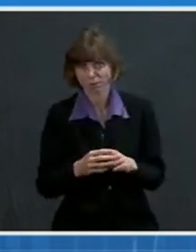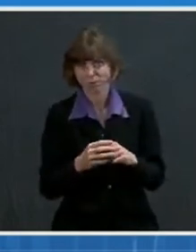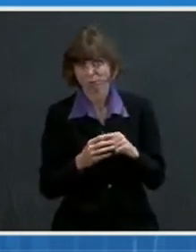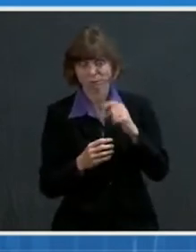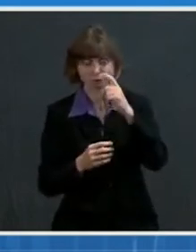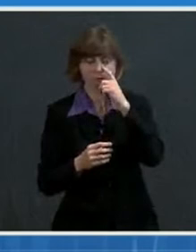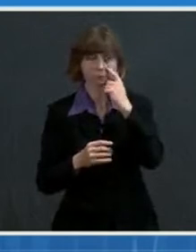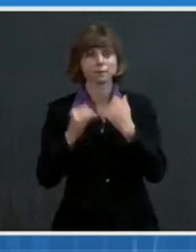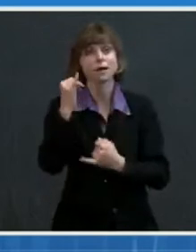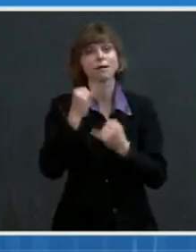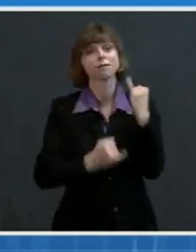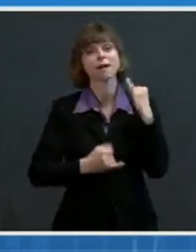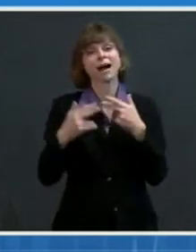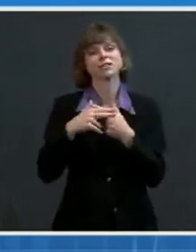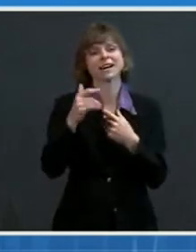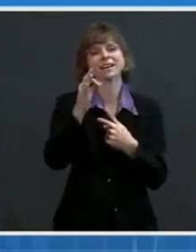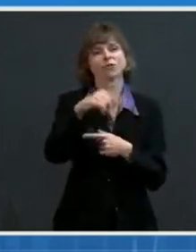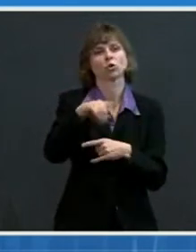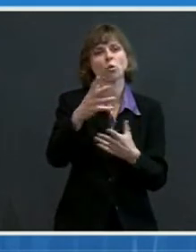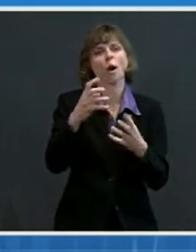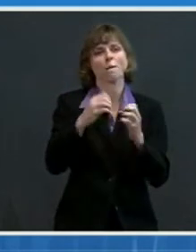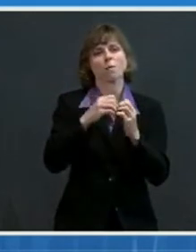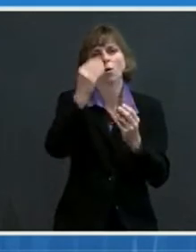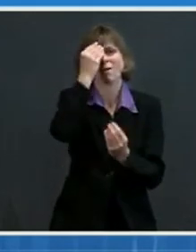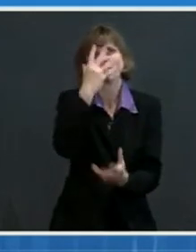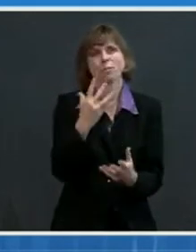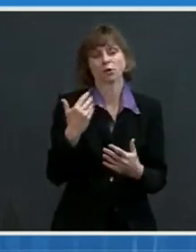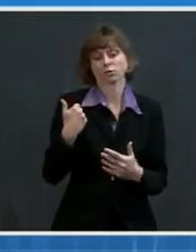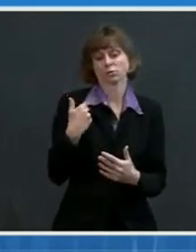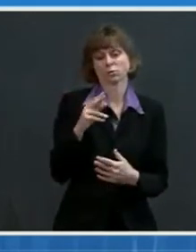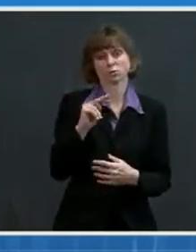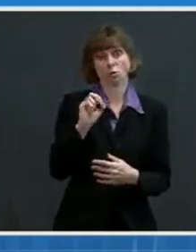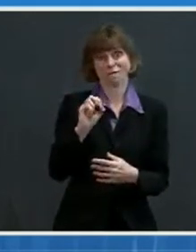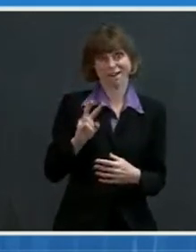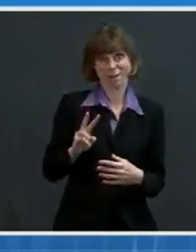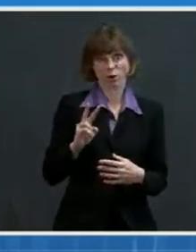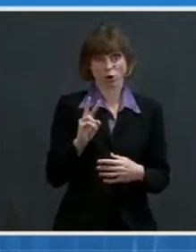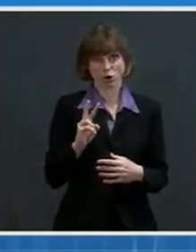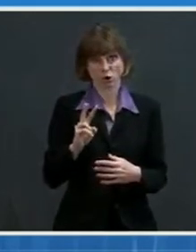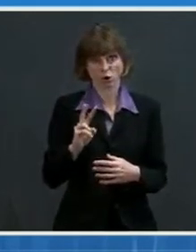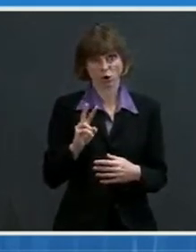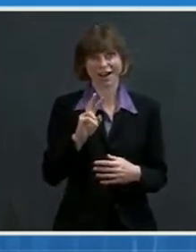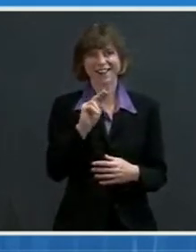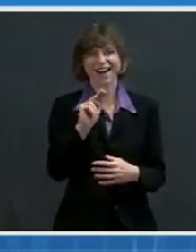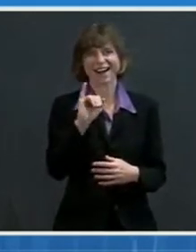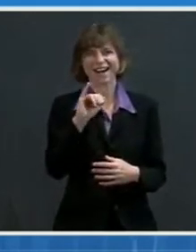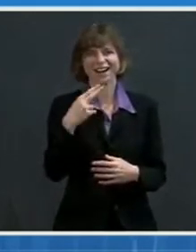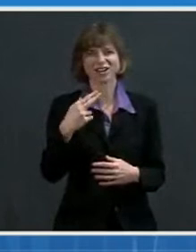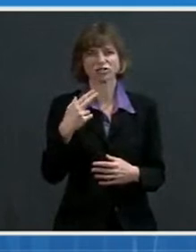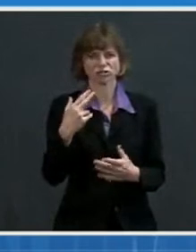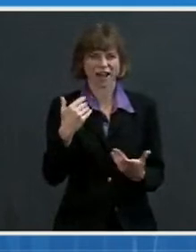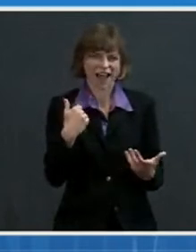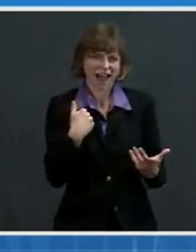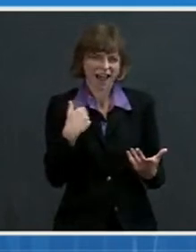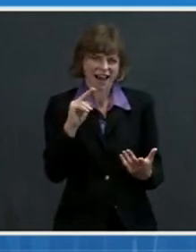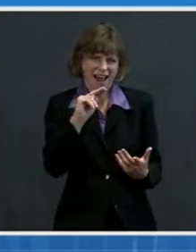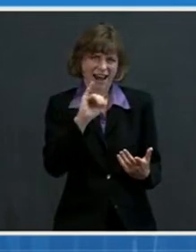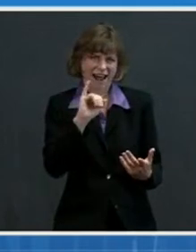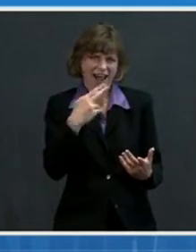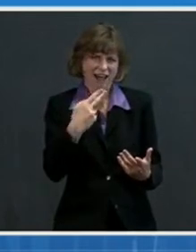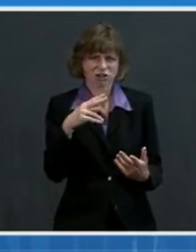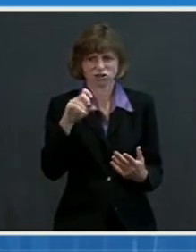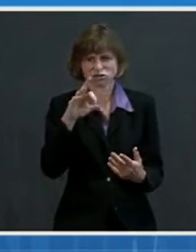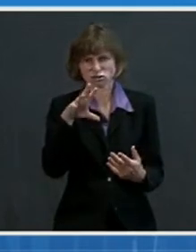you who want to get more detail, just this past November, the NIH had an NIH SARS-CoV-2